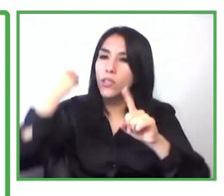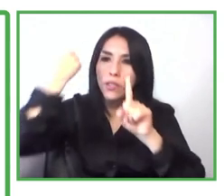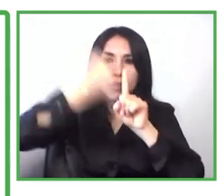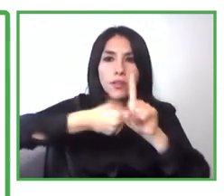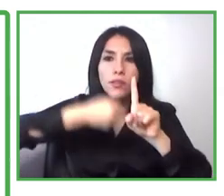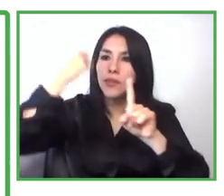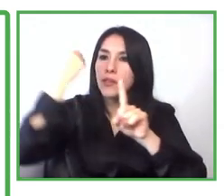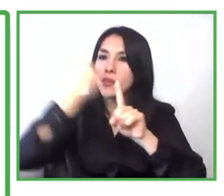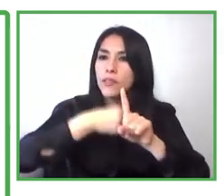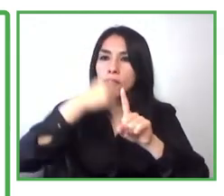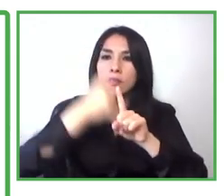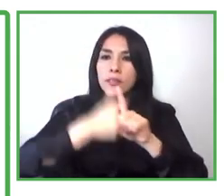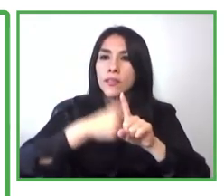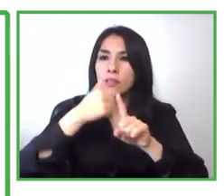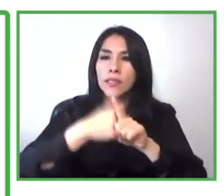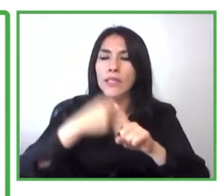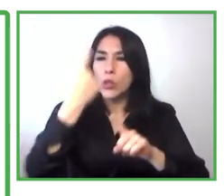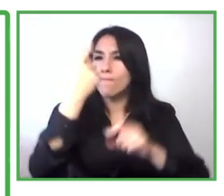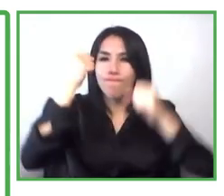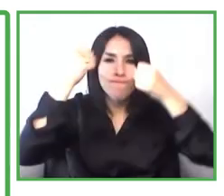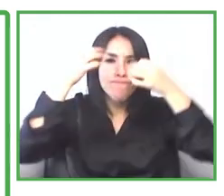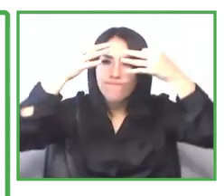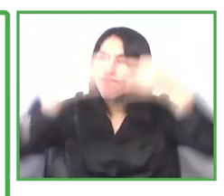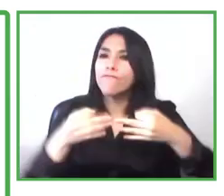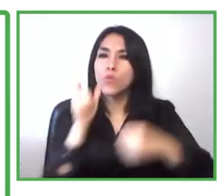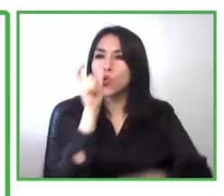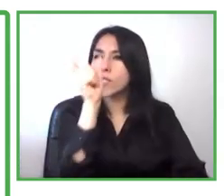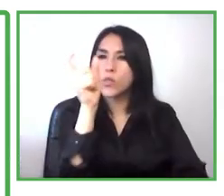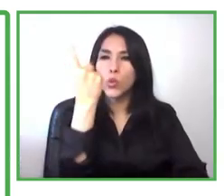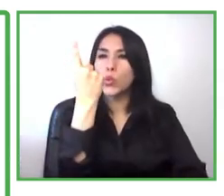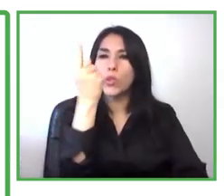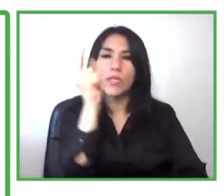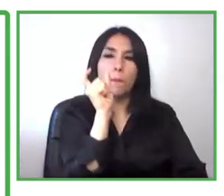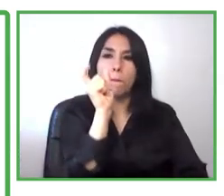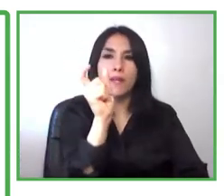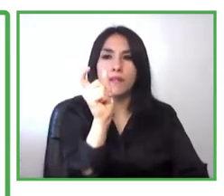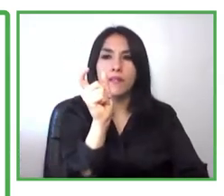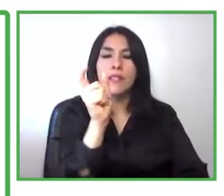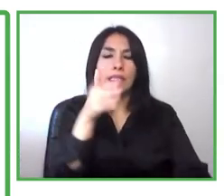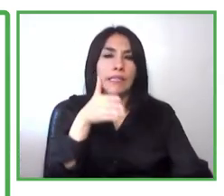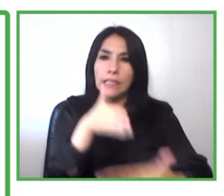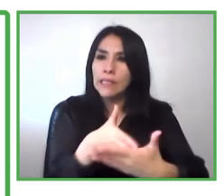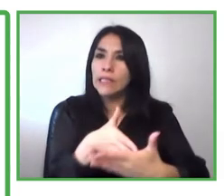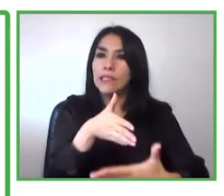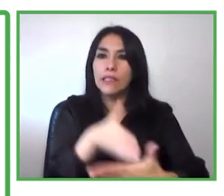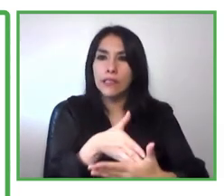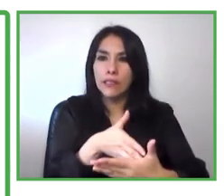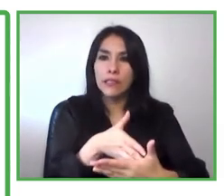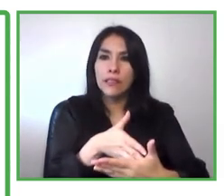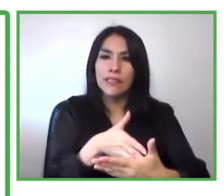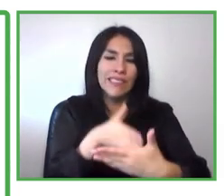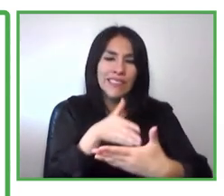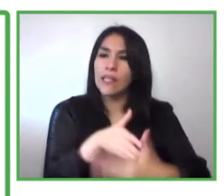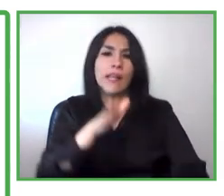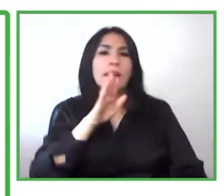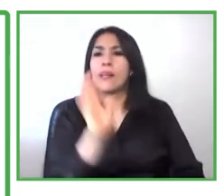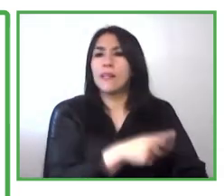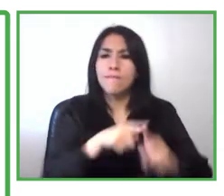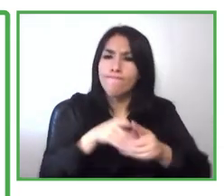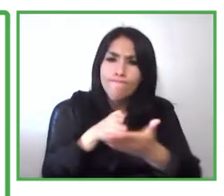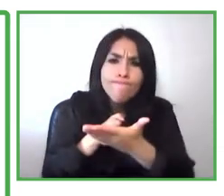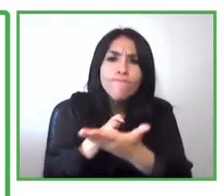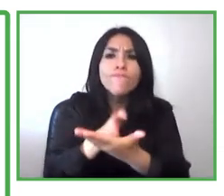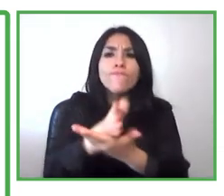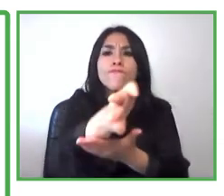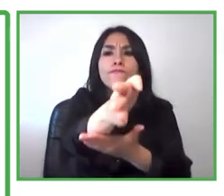before the problem is not availability of the the the the opportunity of opportunity can be there but now